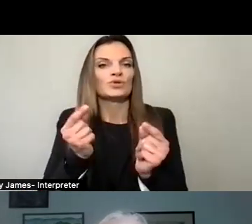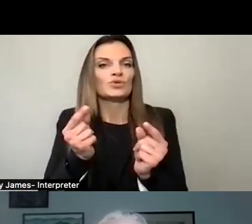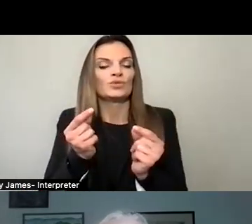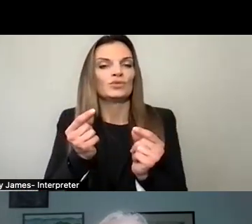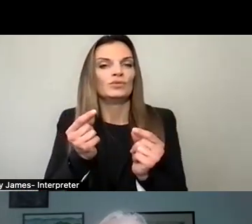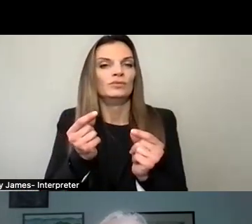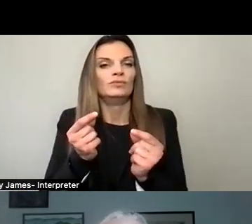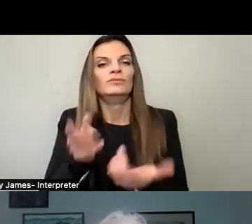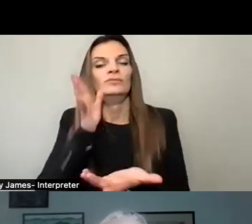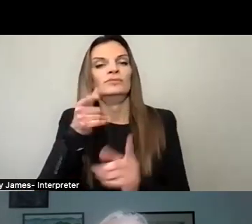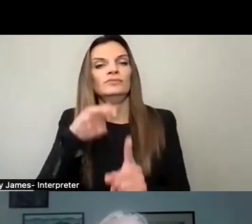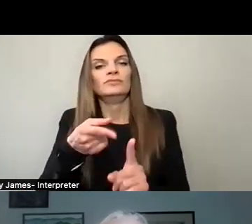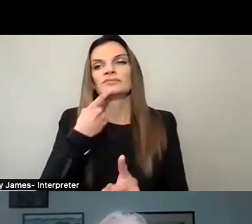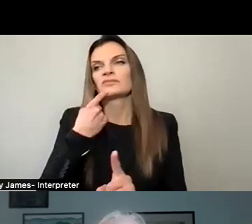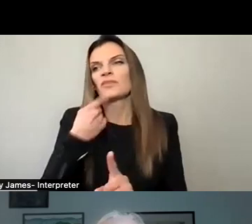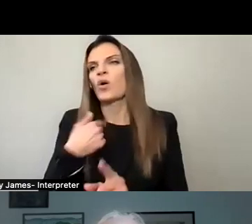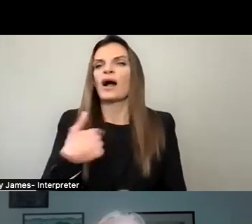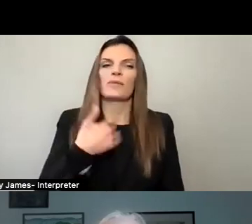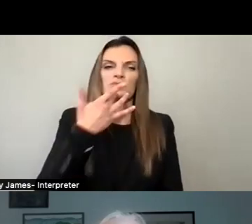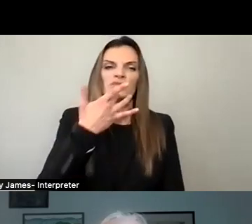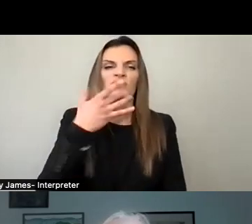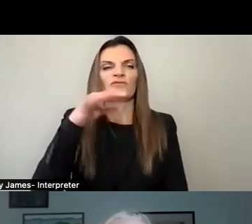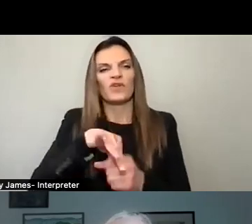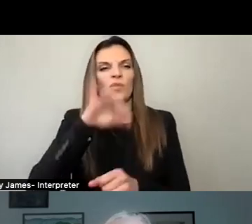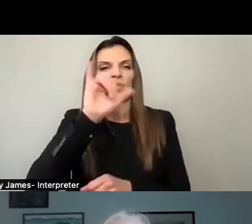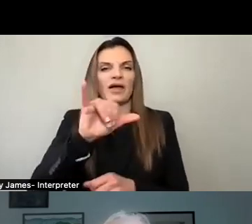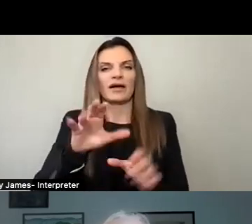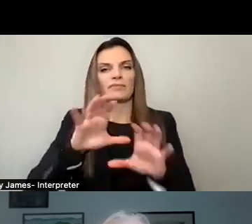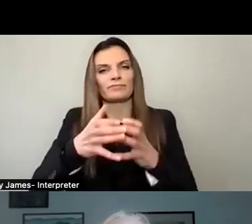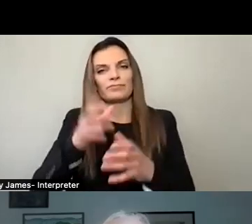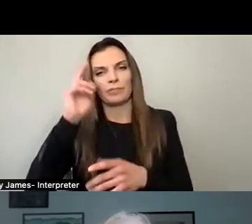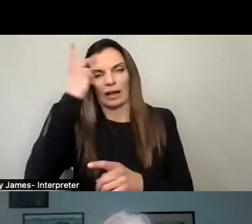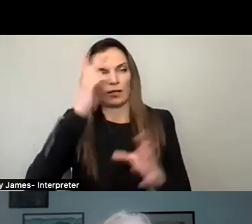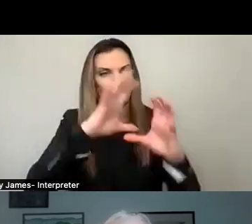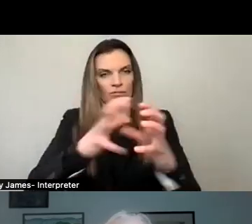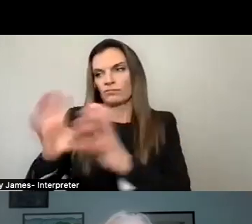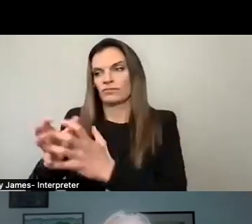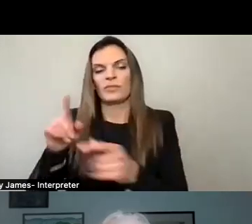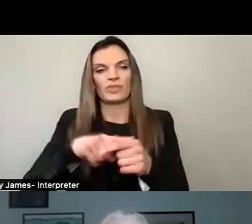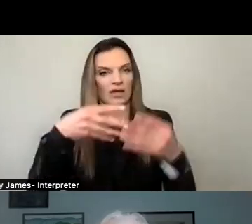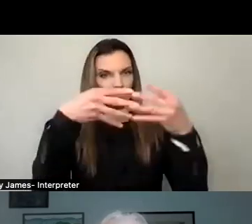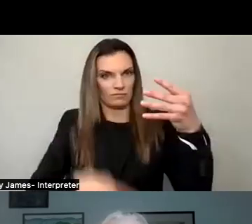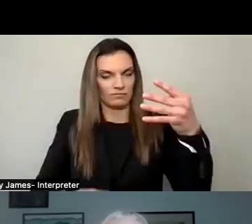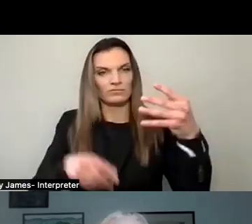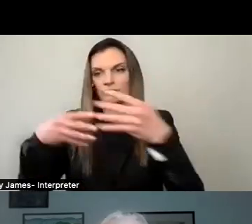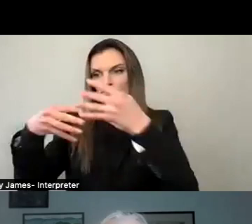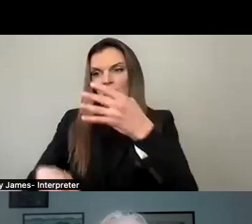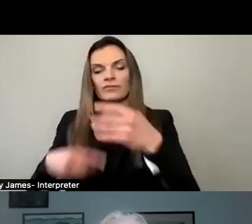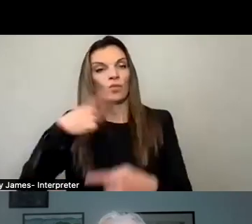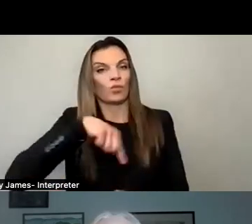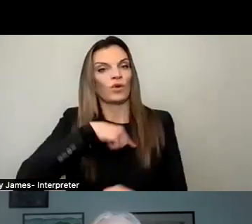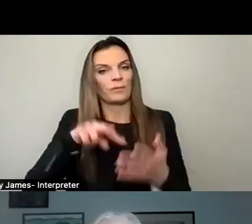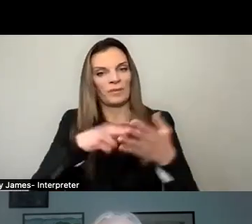and say, I'm voting for this line or that line and work their way down through. And we're going to be all the way down there on the bottom